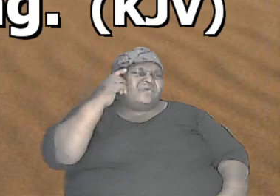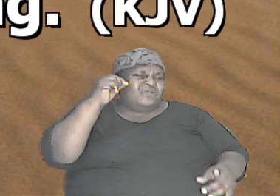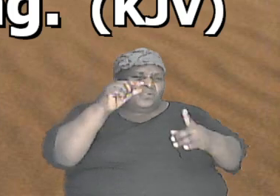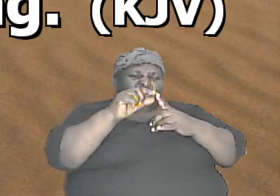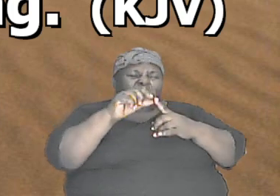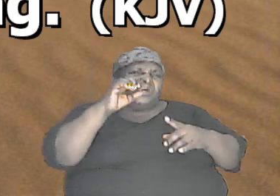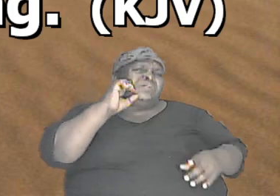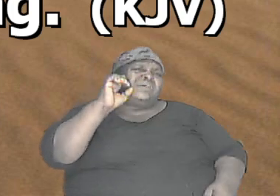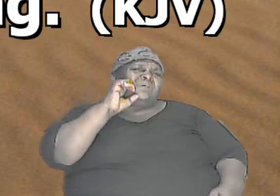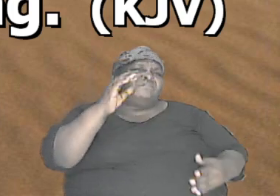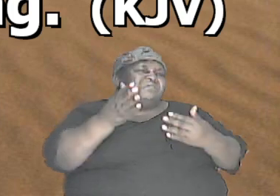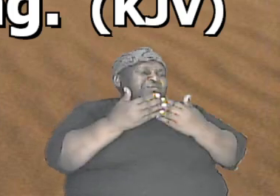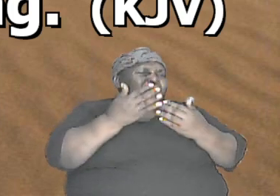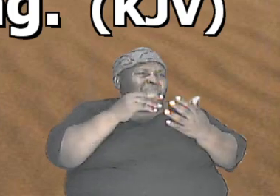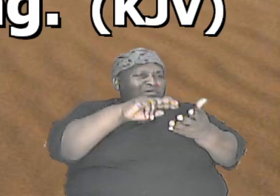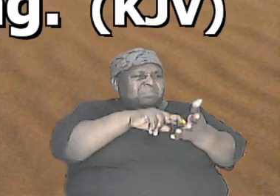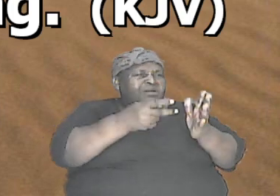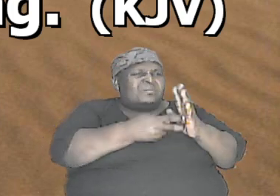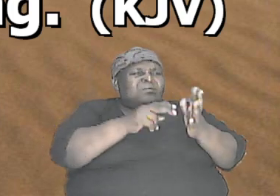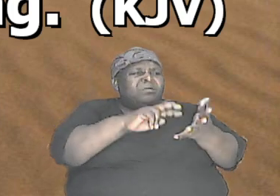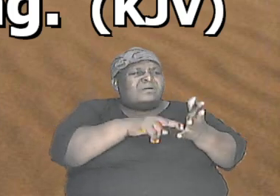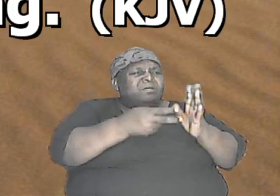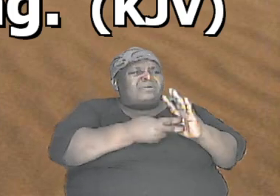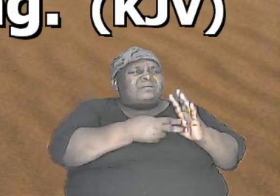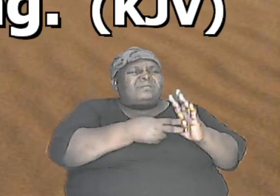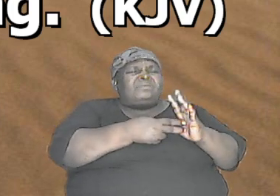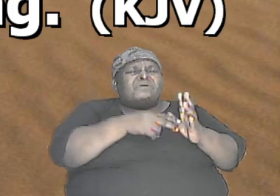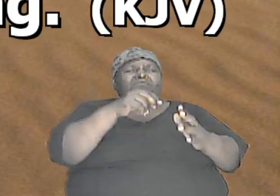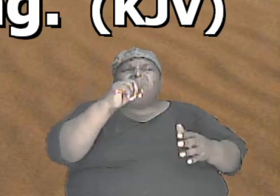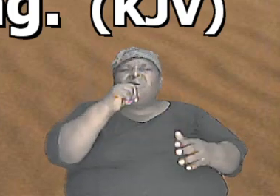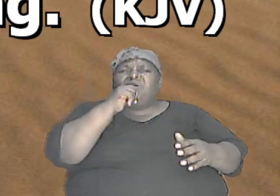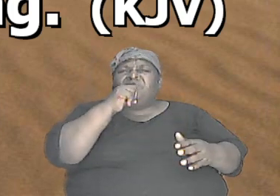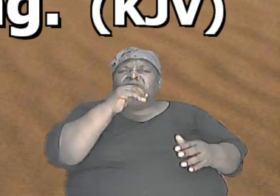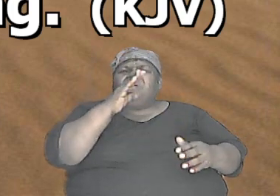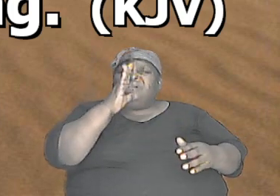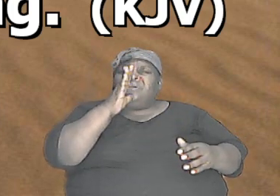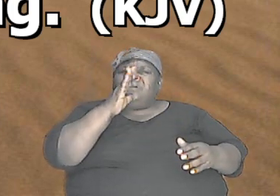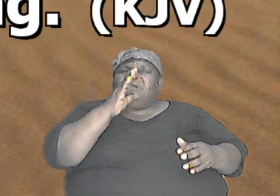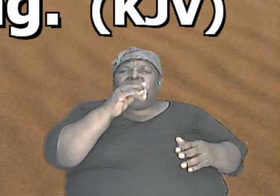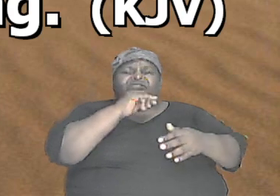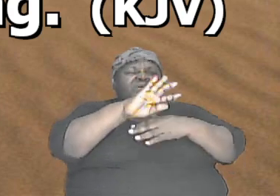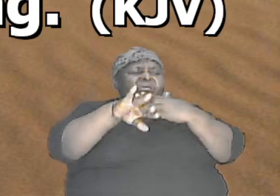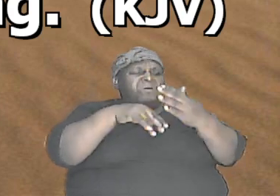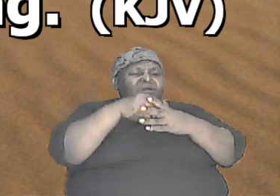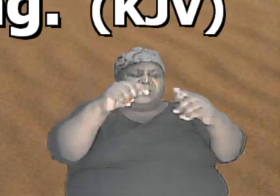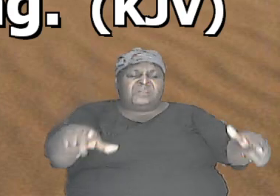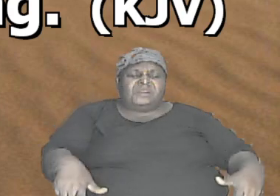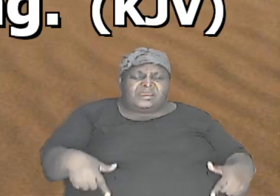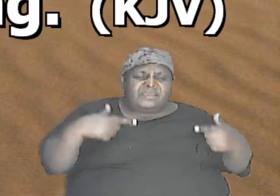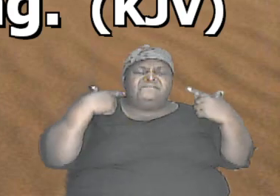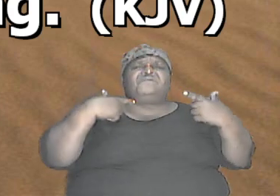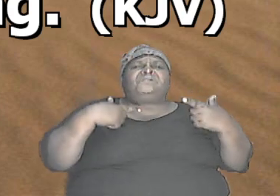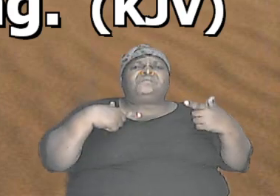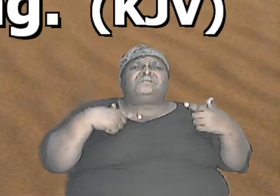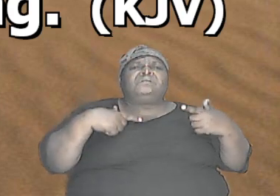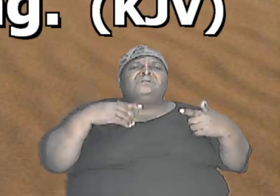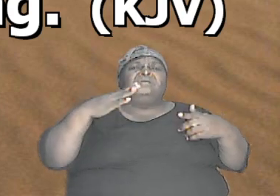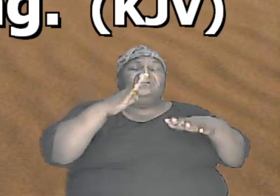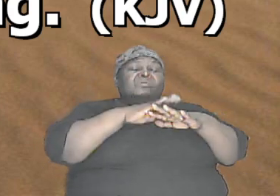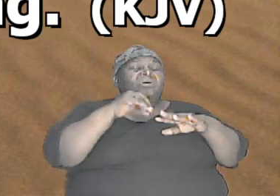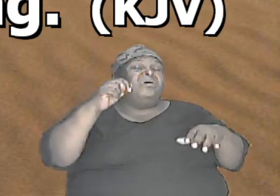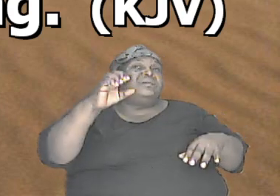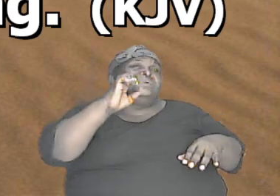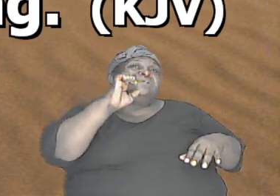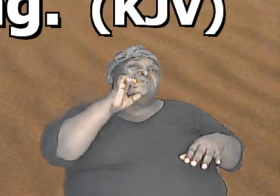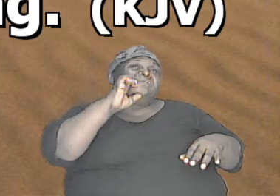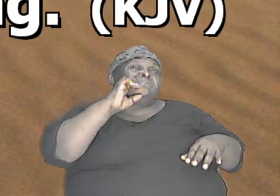simply means the mother of all living and so he called her Eve because she